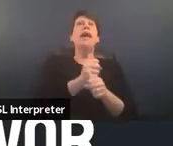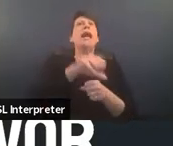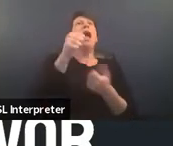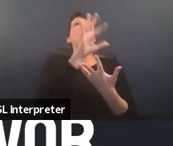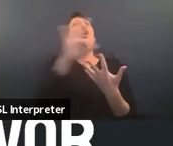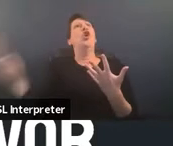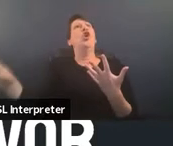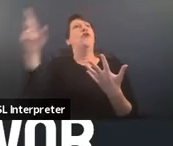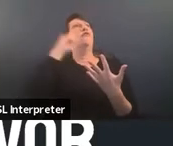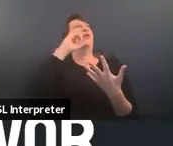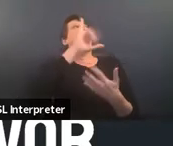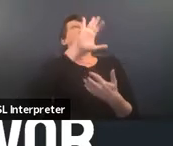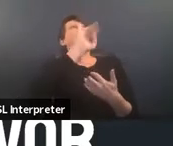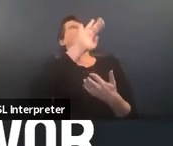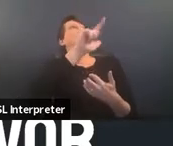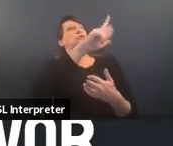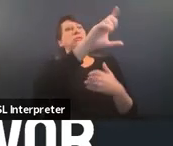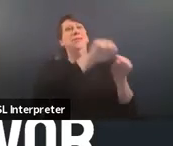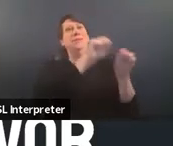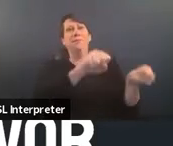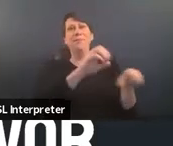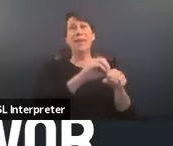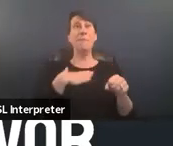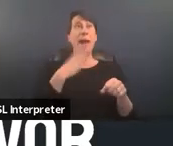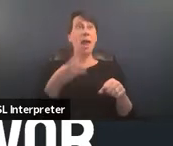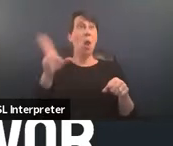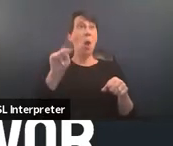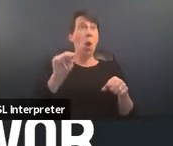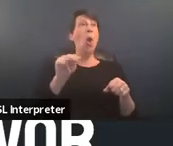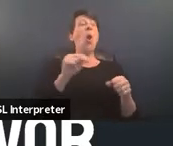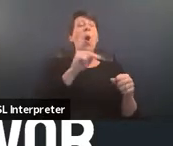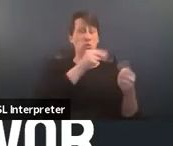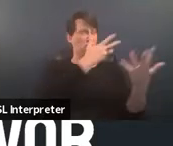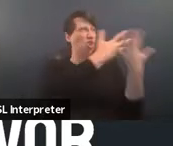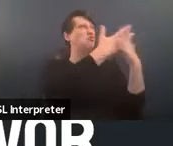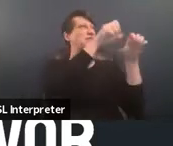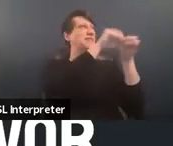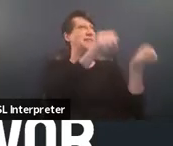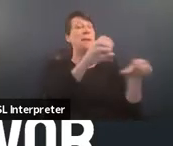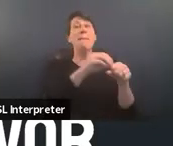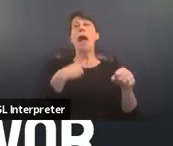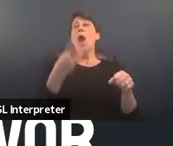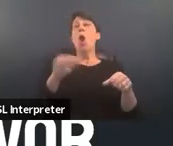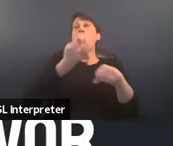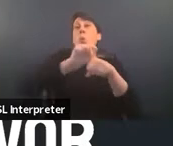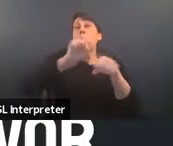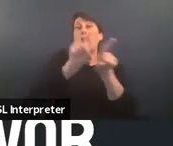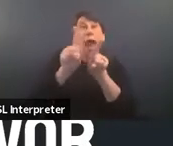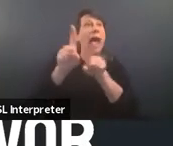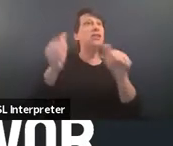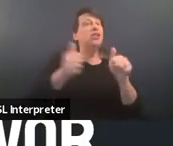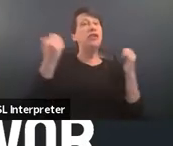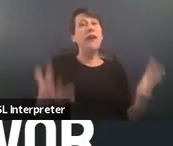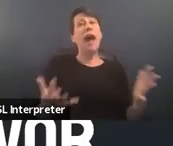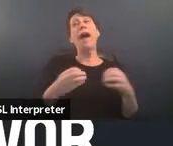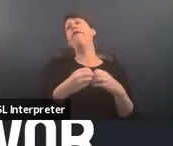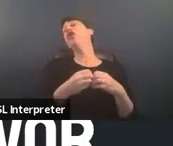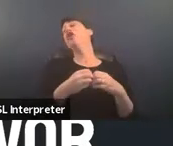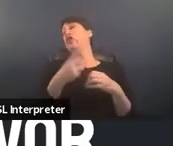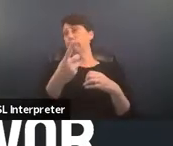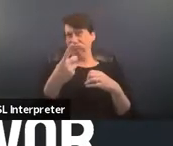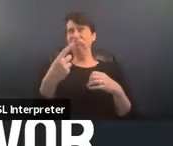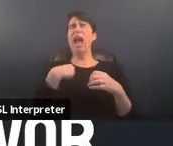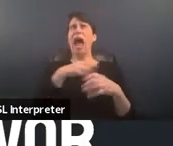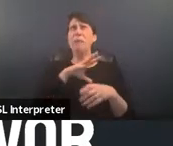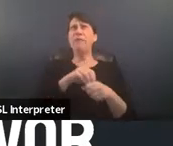the carceral system in my own work as a social worker as a survivor engaged in a practice of